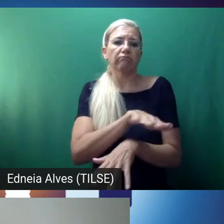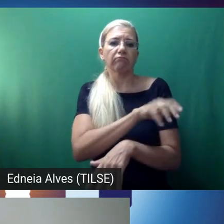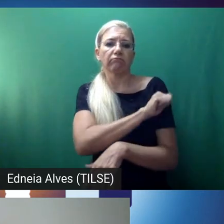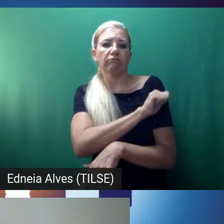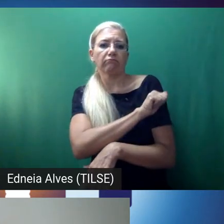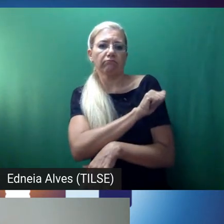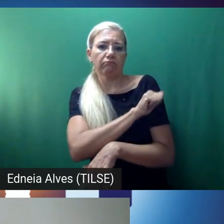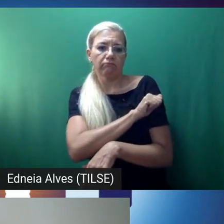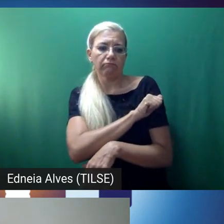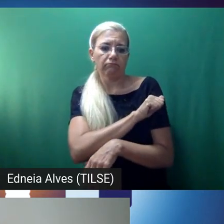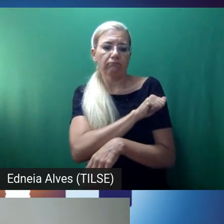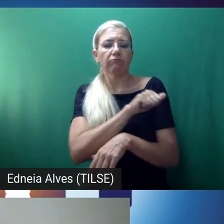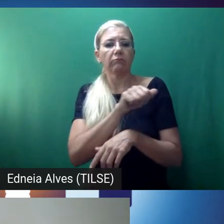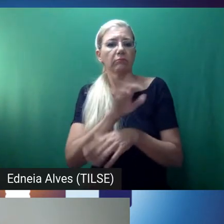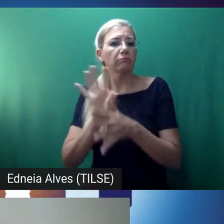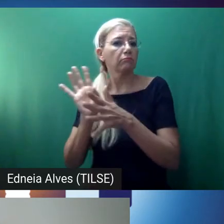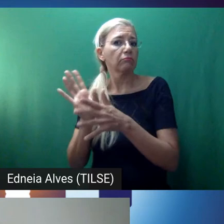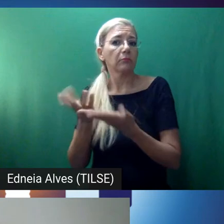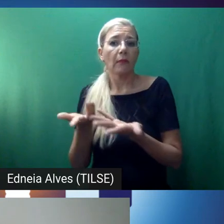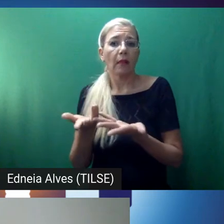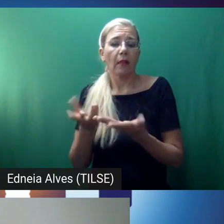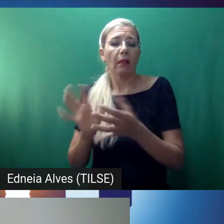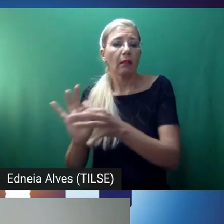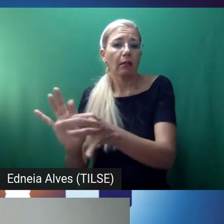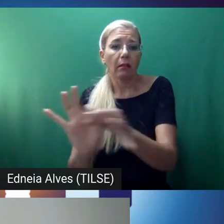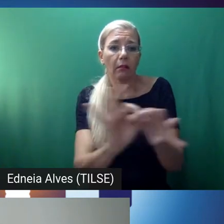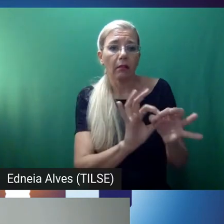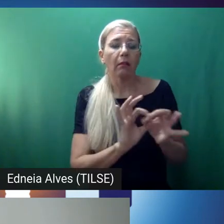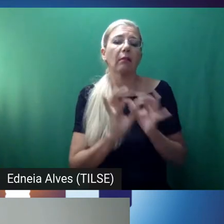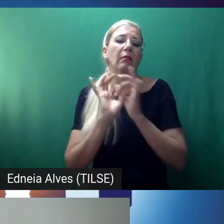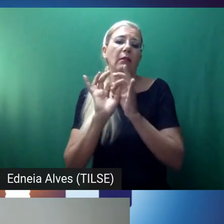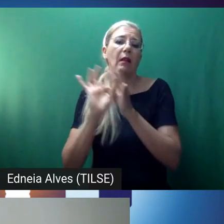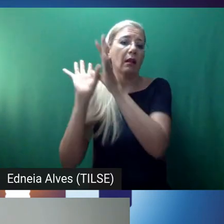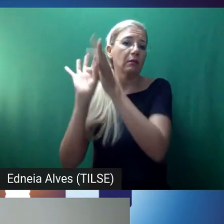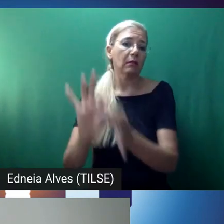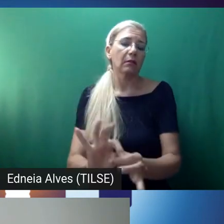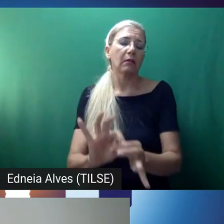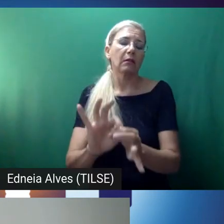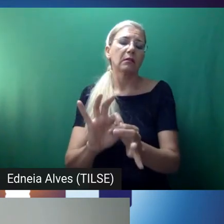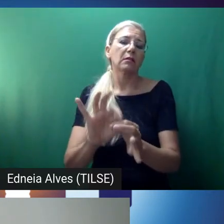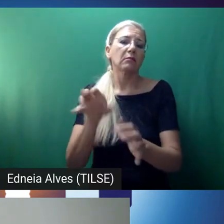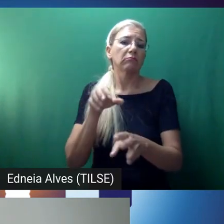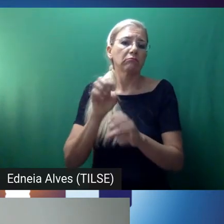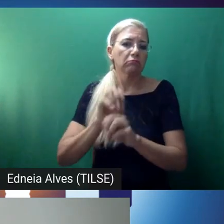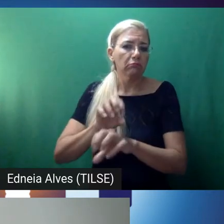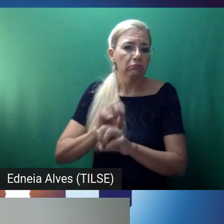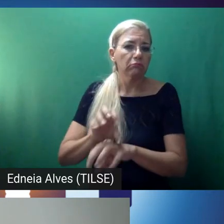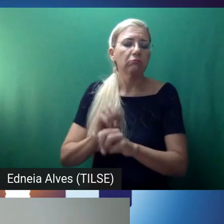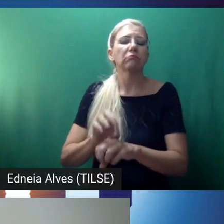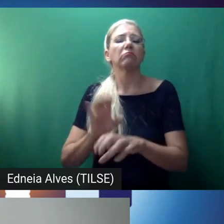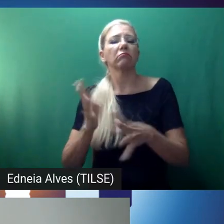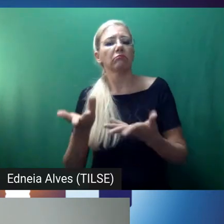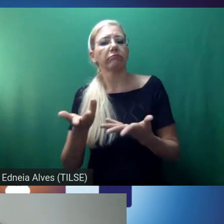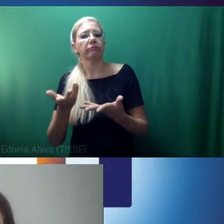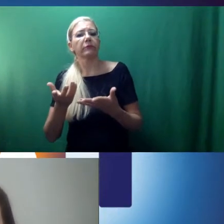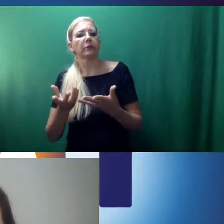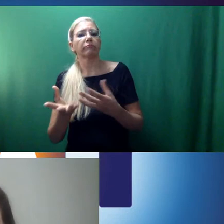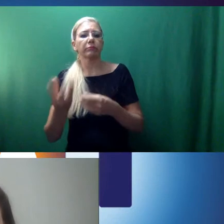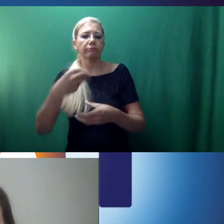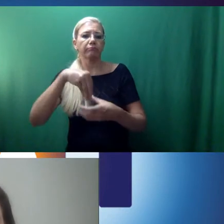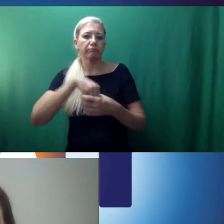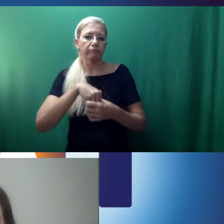instructors. So that's why Makaro and his colleagues said that the stakeholders need to be involved in the design of these programs.